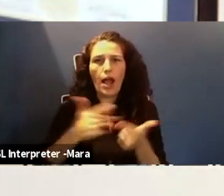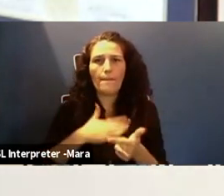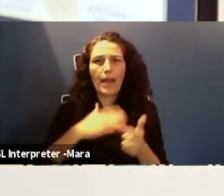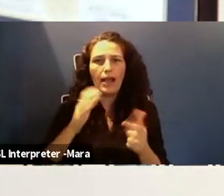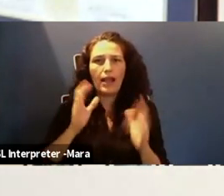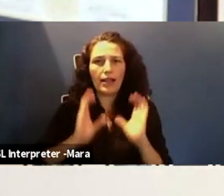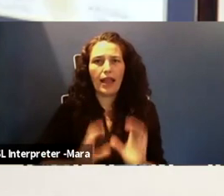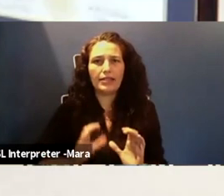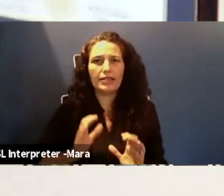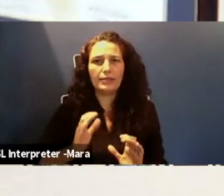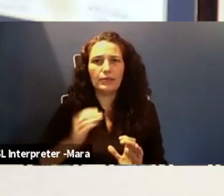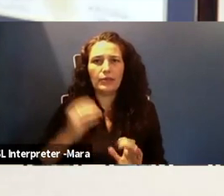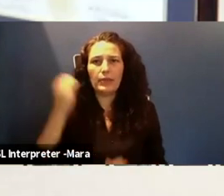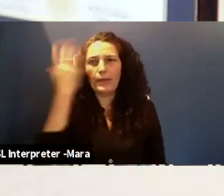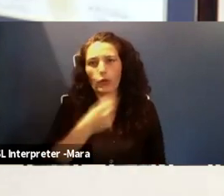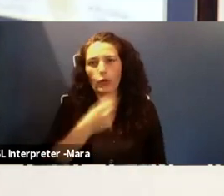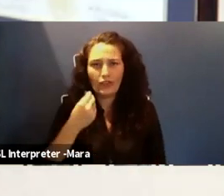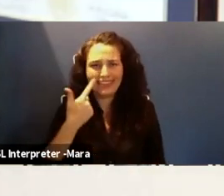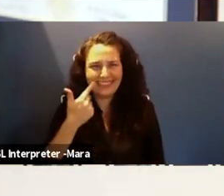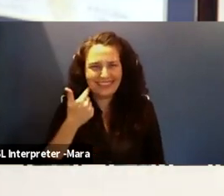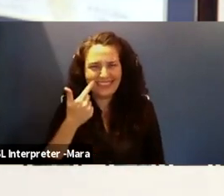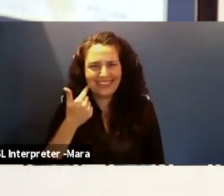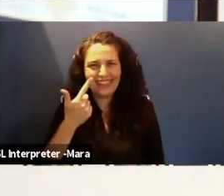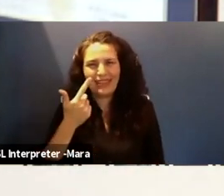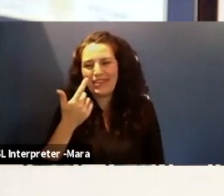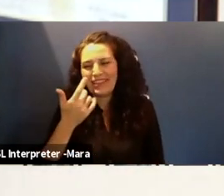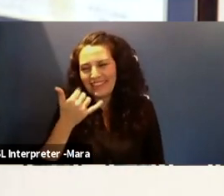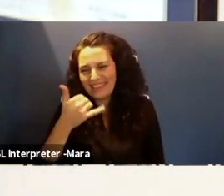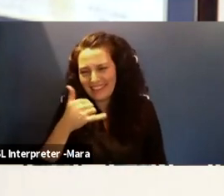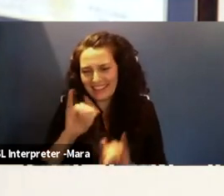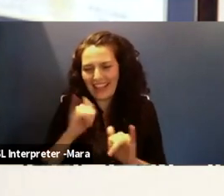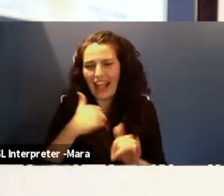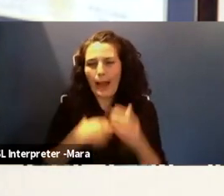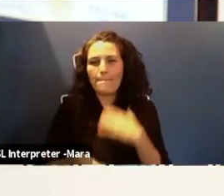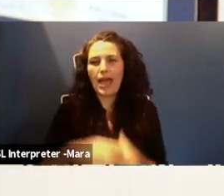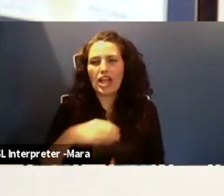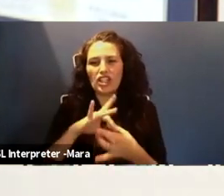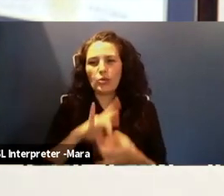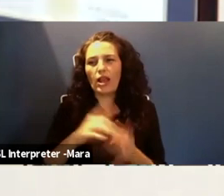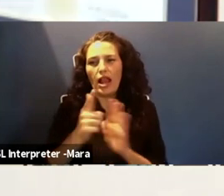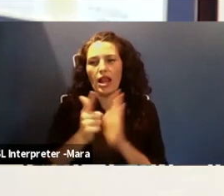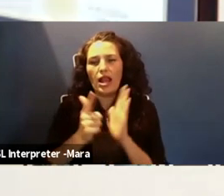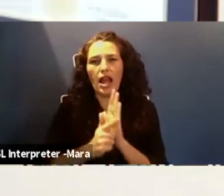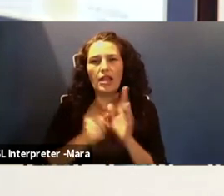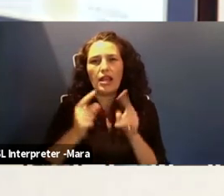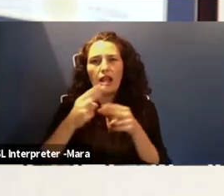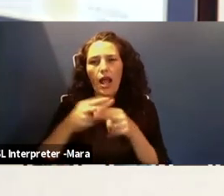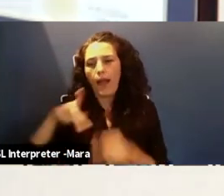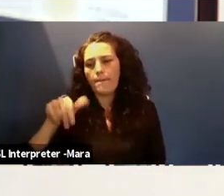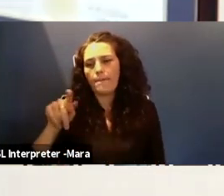when I represented them. But honestly, there's still a passion there with law because they have something called patent attorneys.